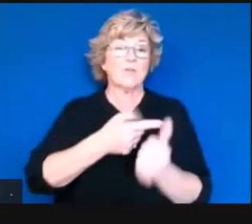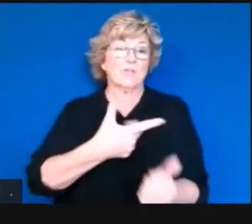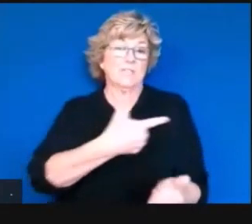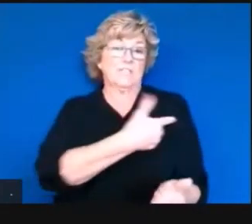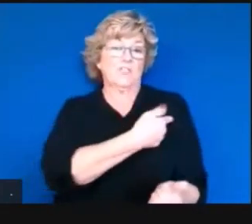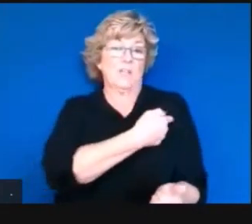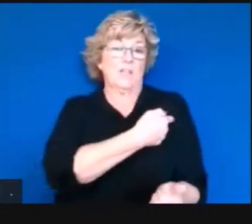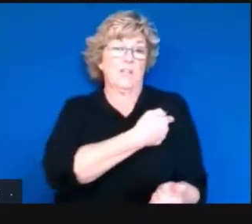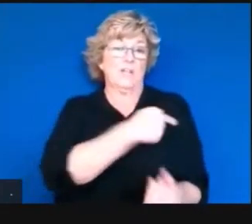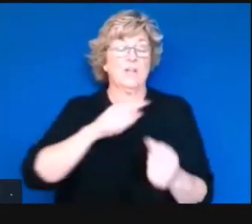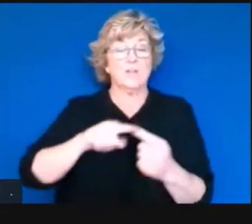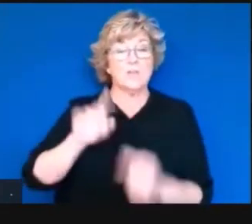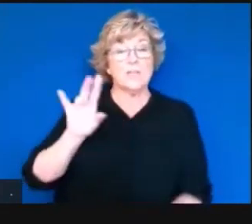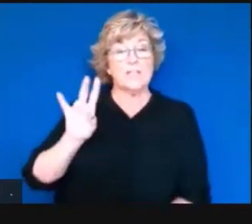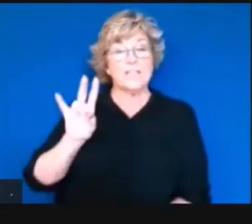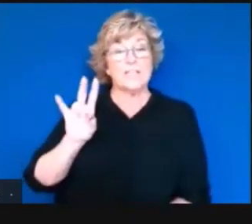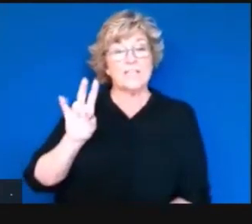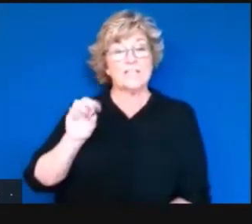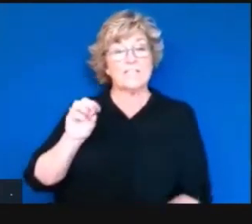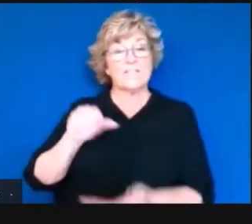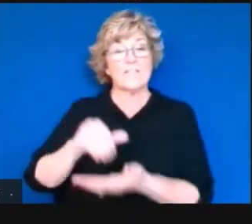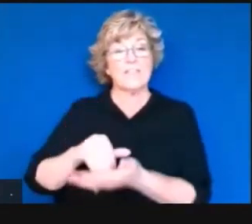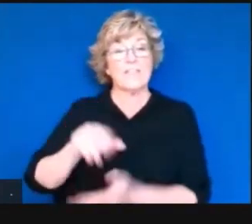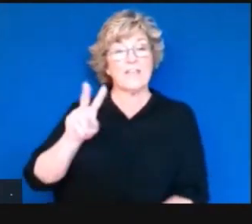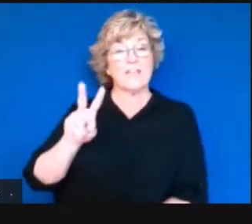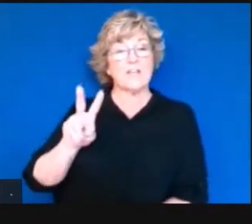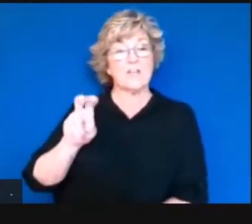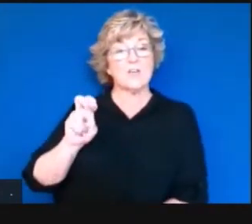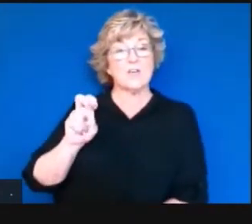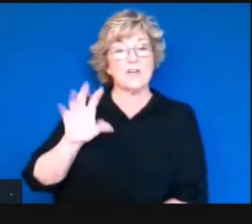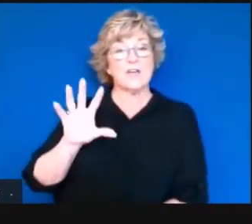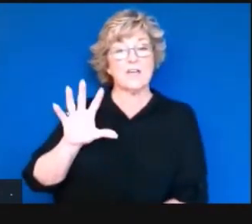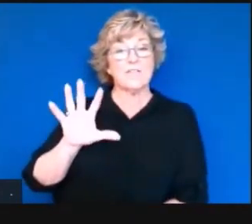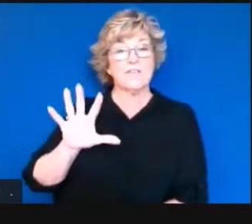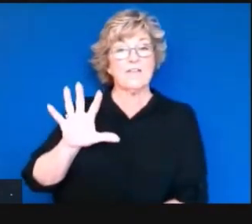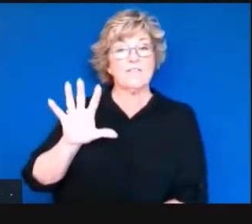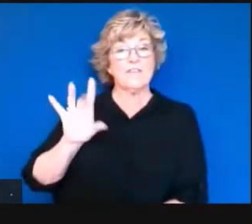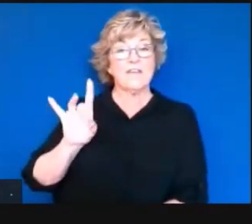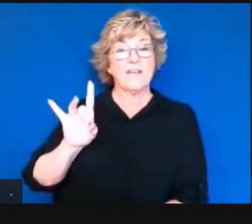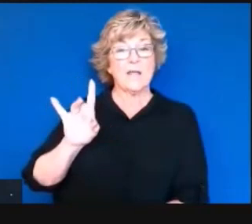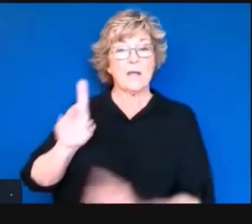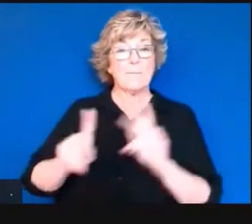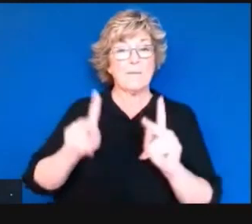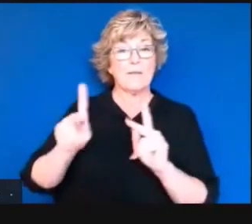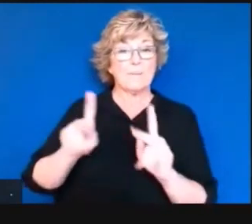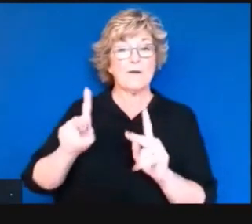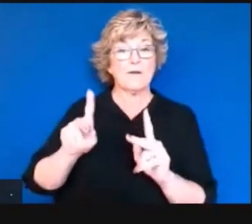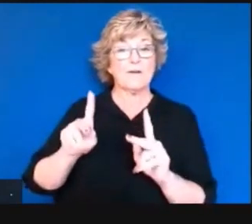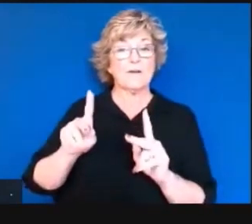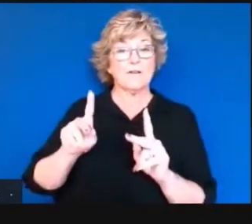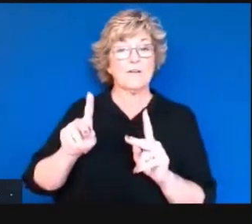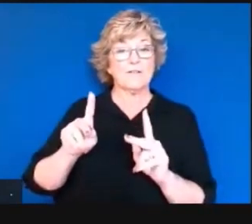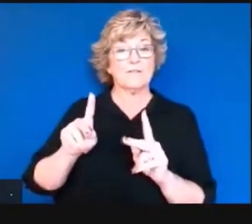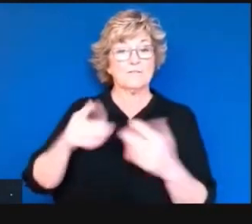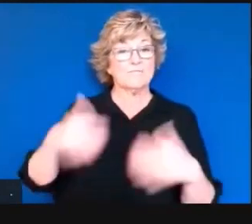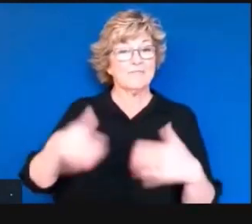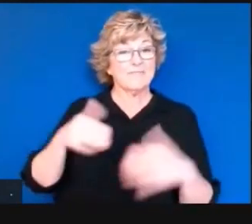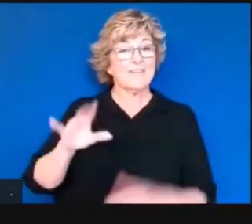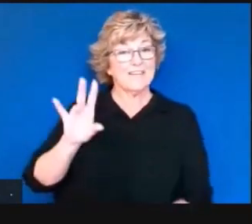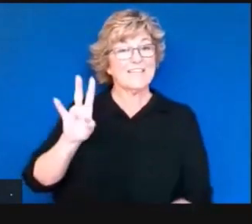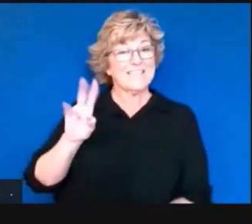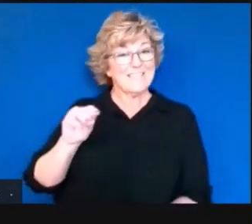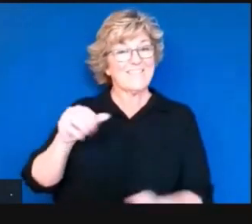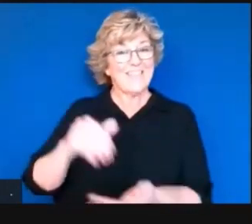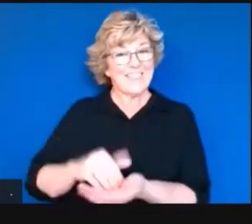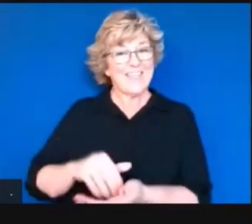vaccine to 70,258 individuals 70,258 doses of